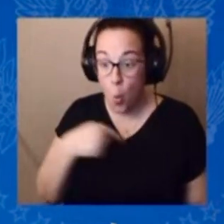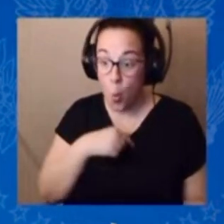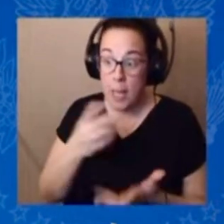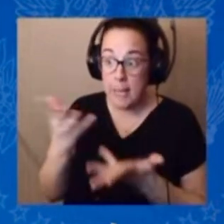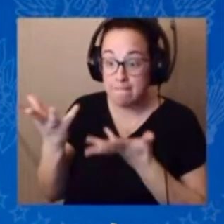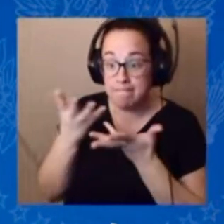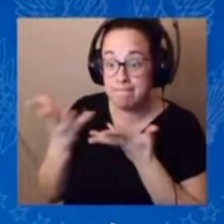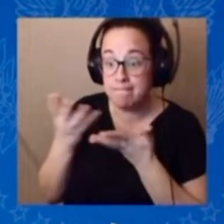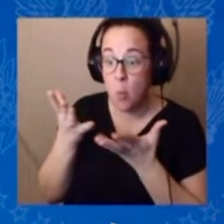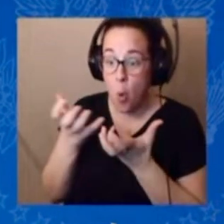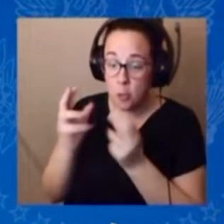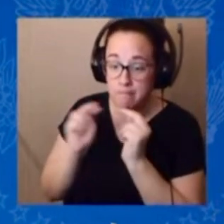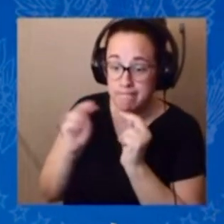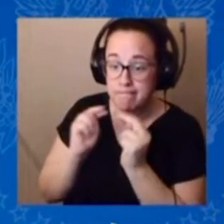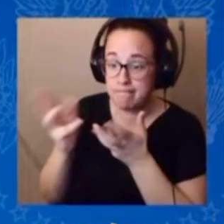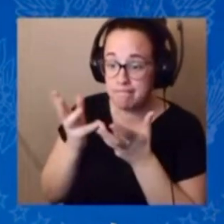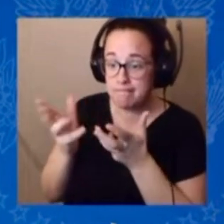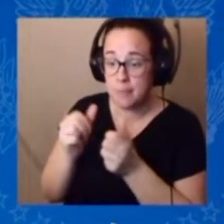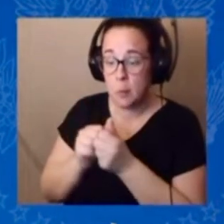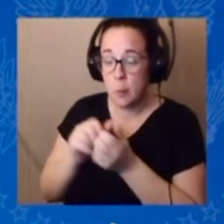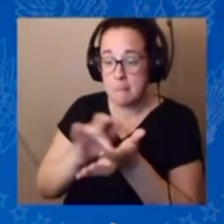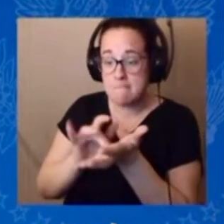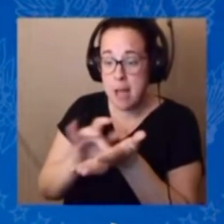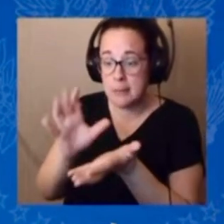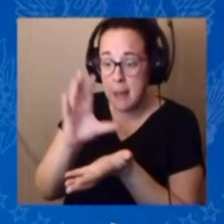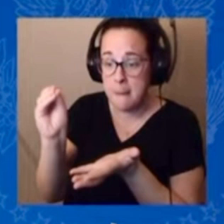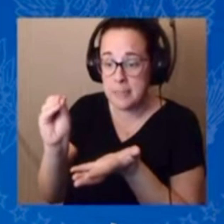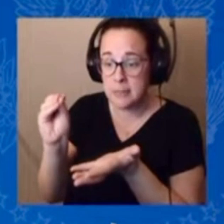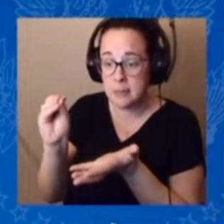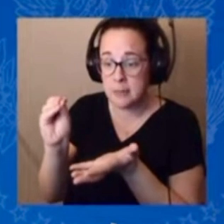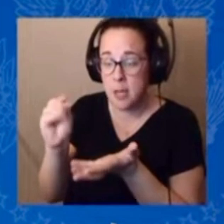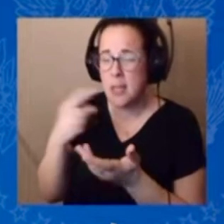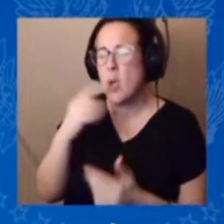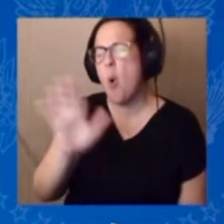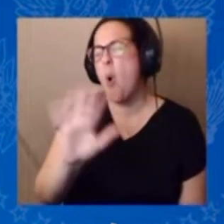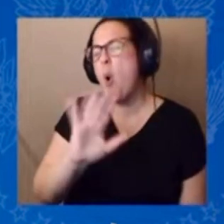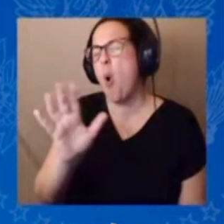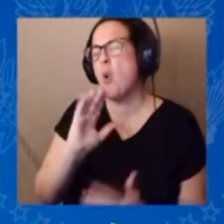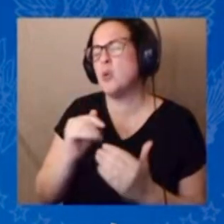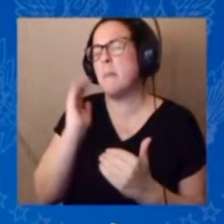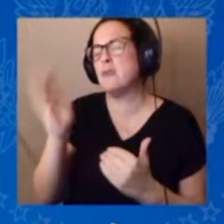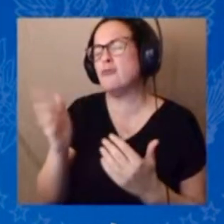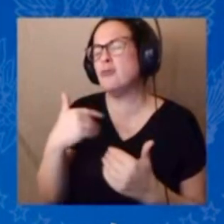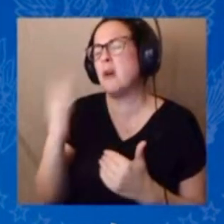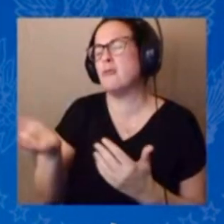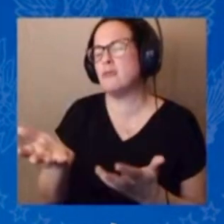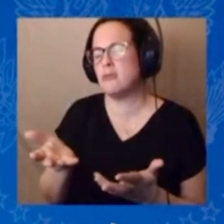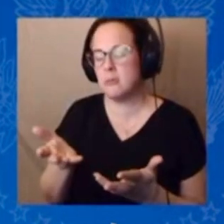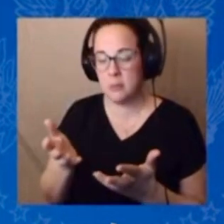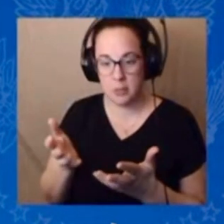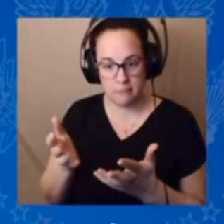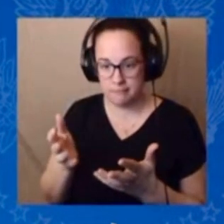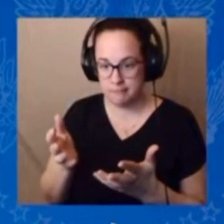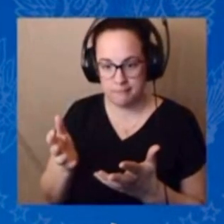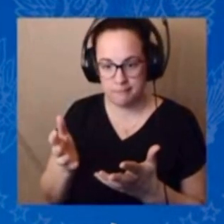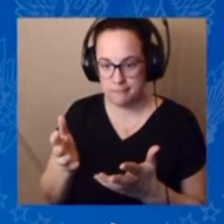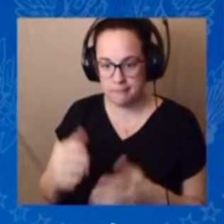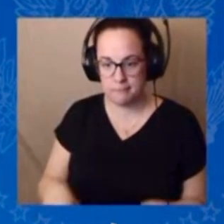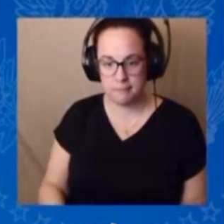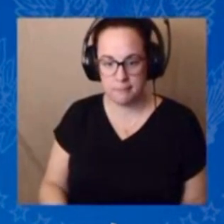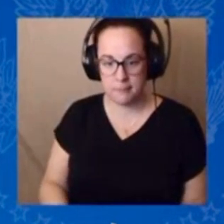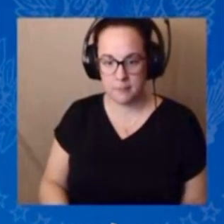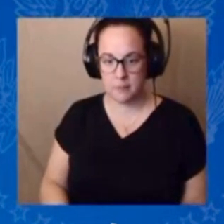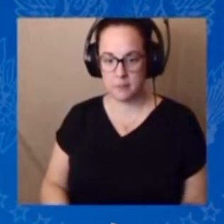they want to eliminate it. They want to, I mean, you just turn on the television, you hear them talk. Turn on some channels, like